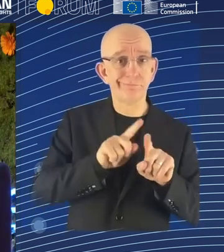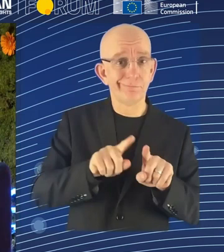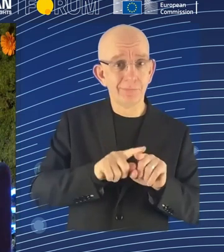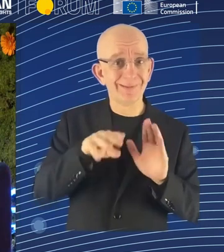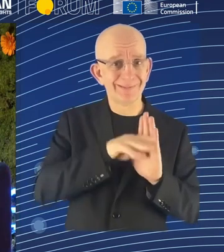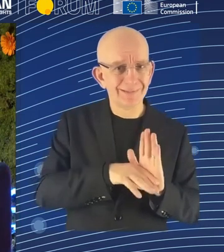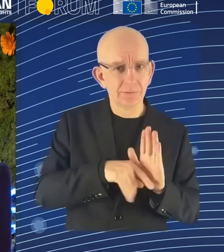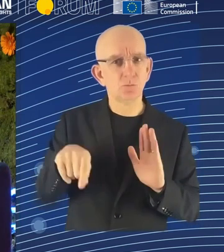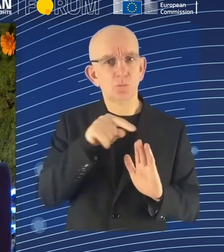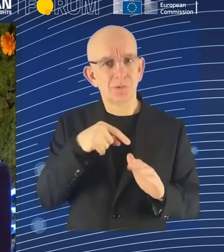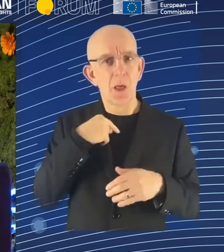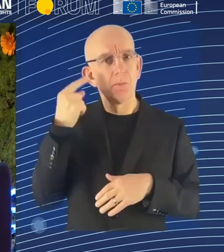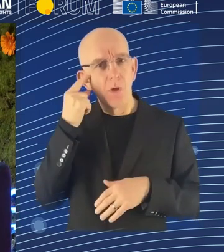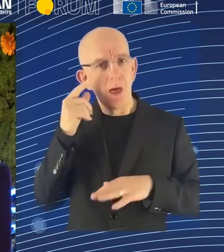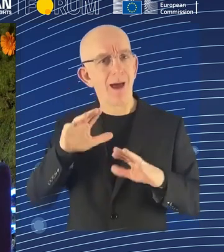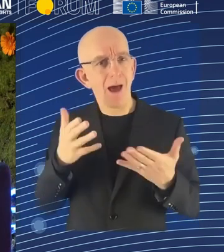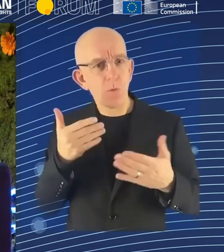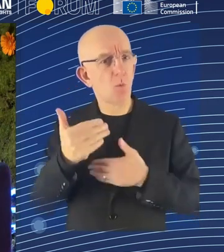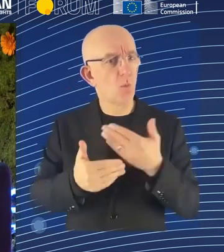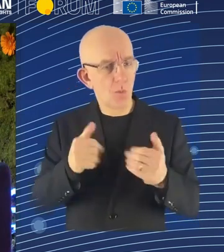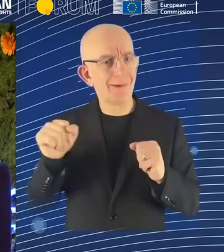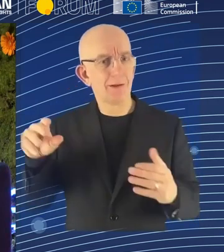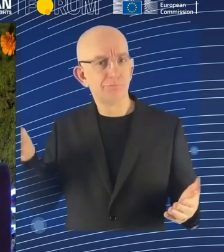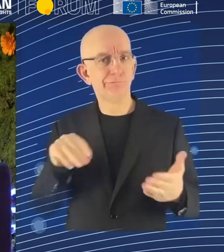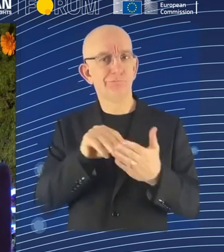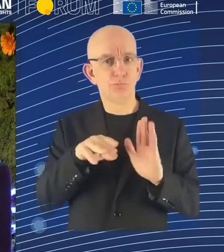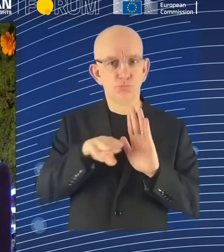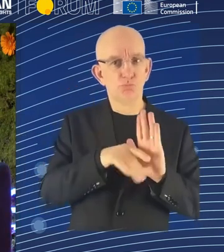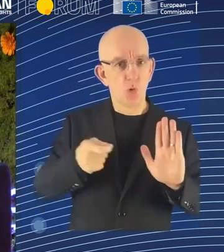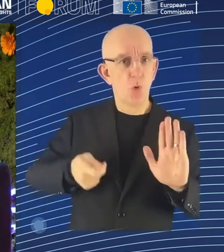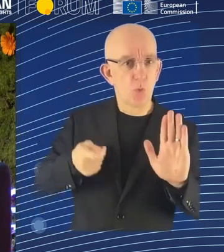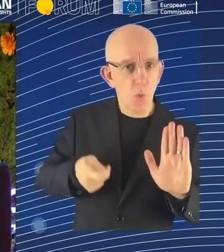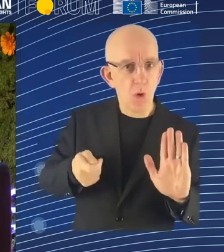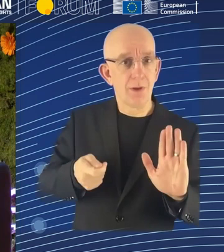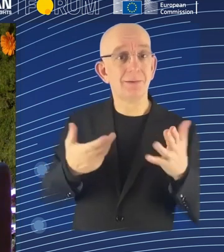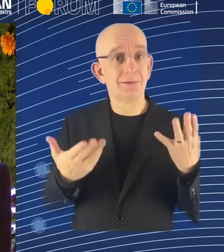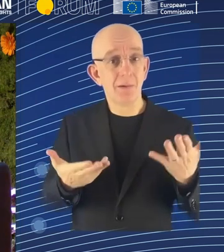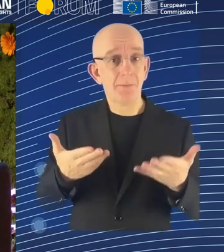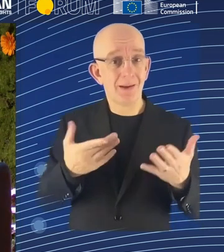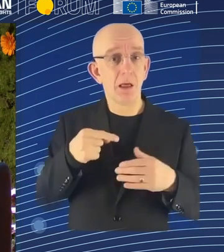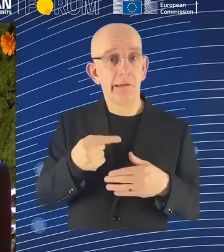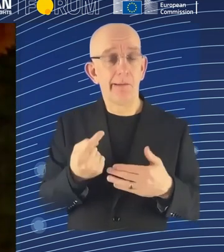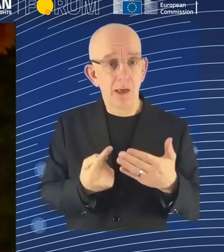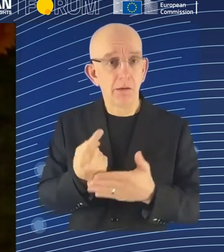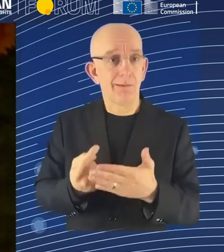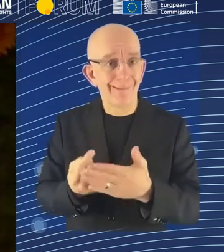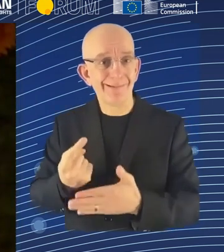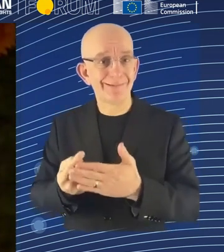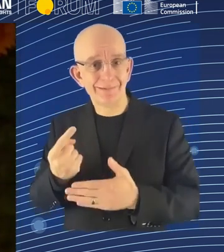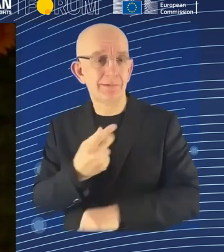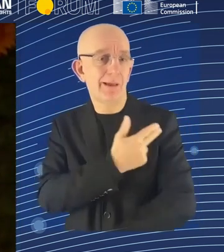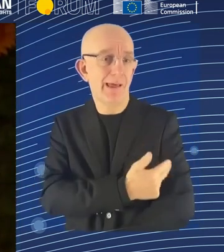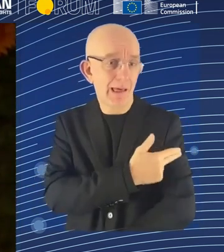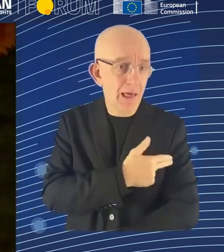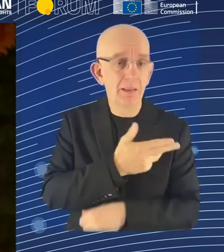that they are not clear about when they have the authority to override those systems in the interest of the patient. There's a lot to be